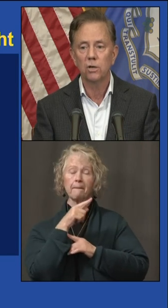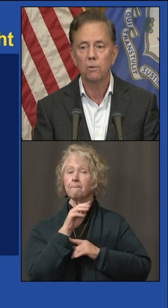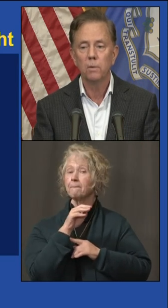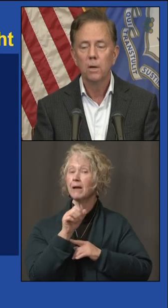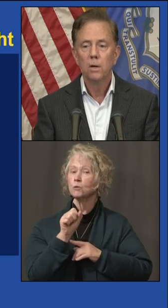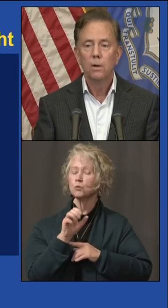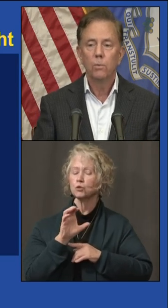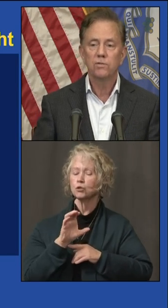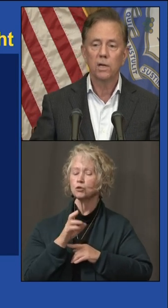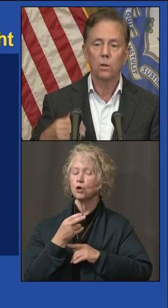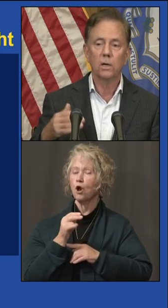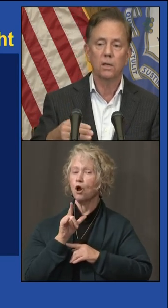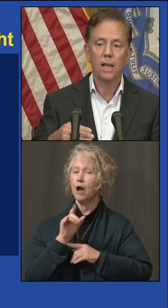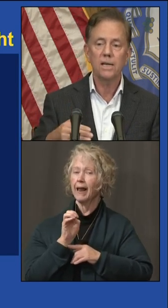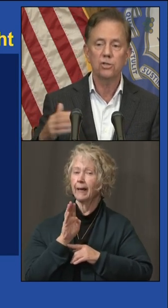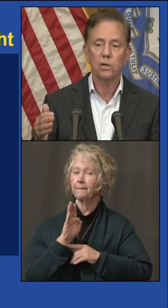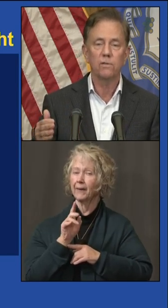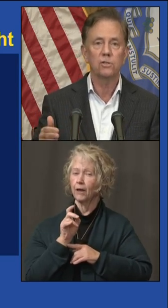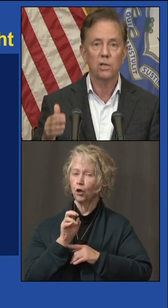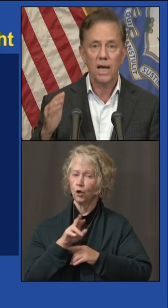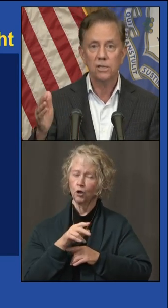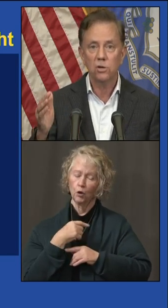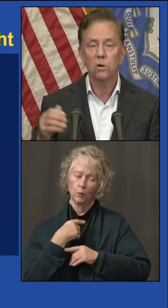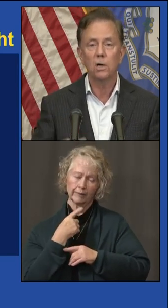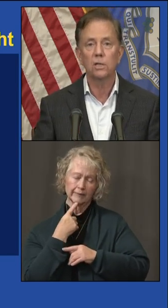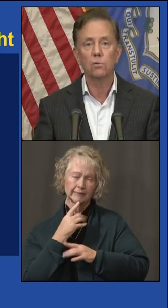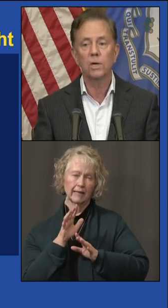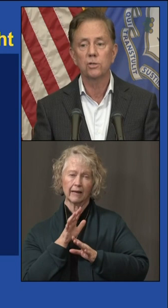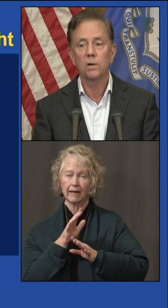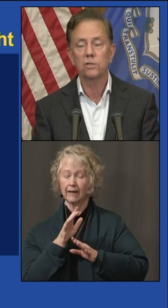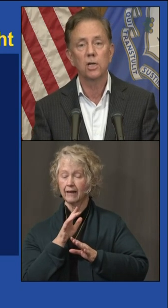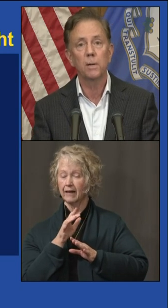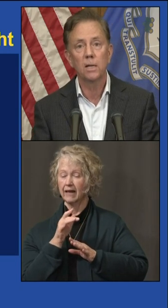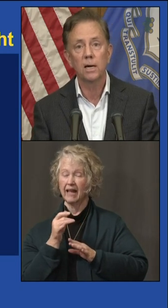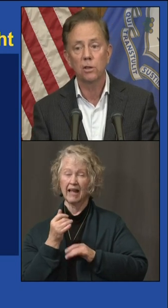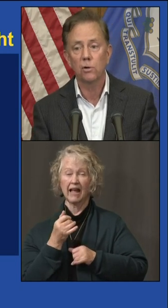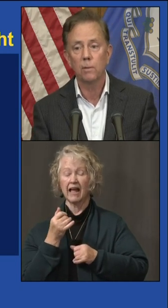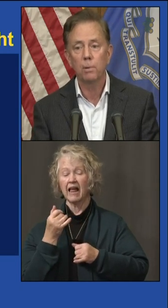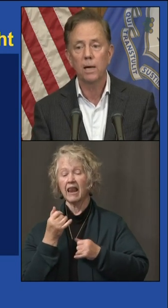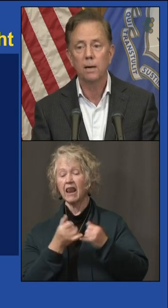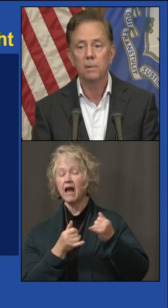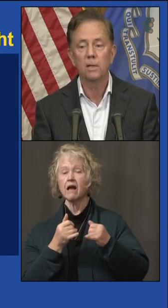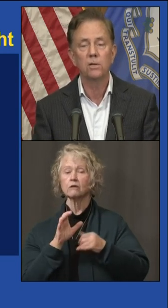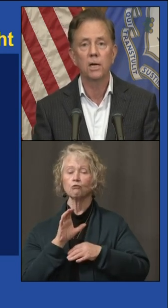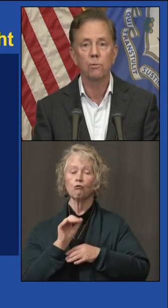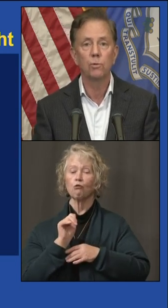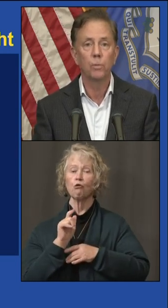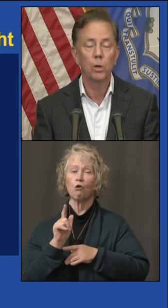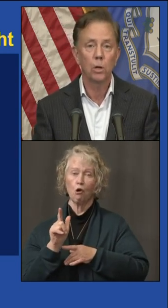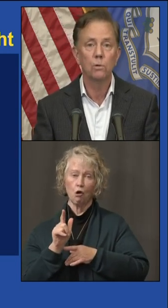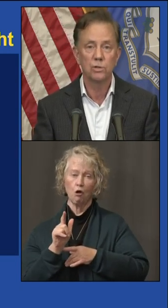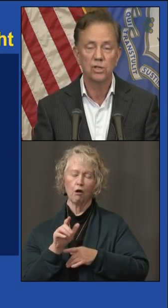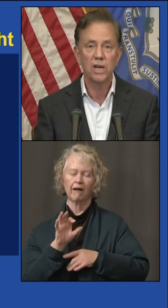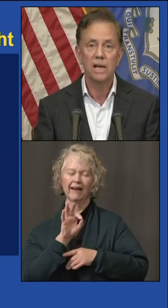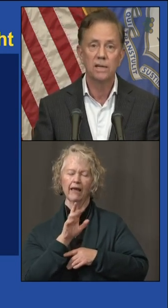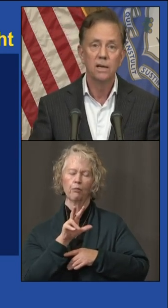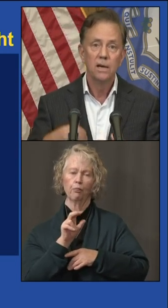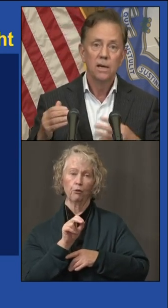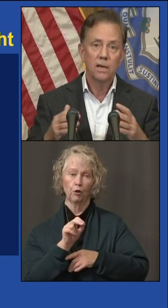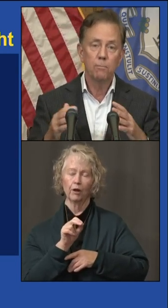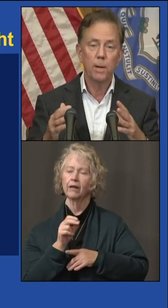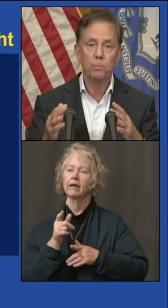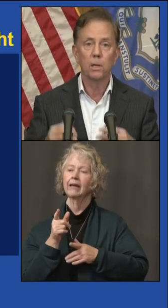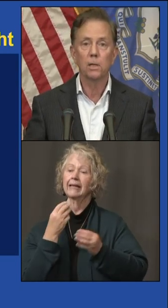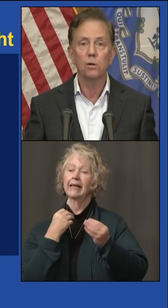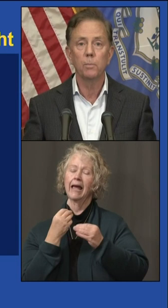So we've said, look, the last service, last call at the restaurant is going to be 9.30 p.m. And the dining room will close at 10.